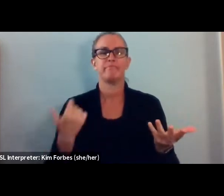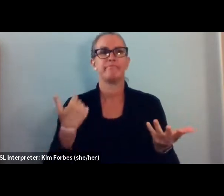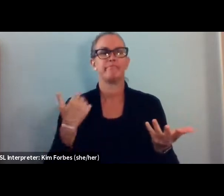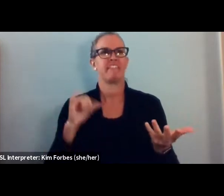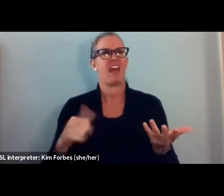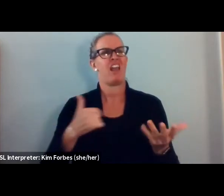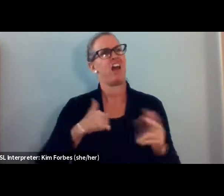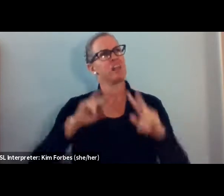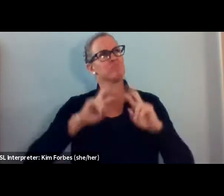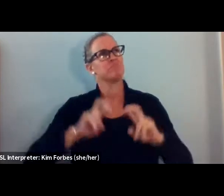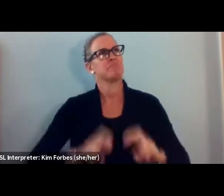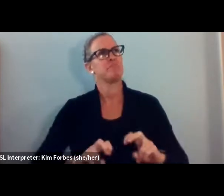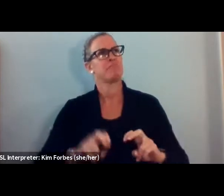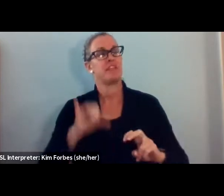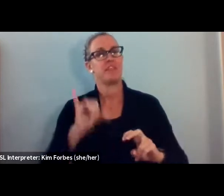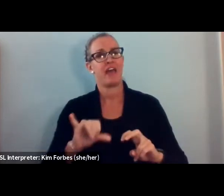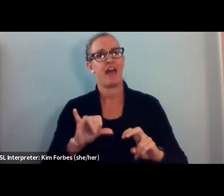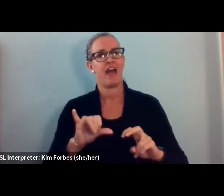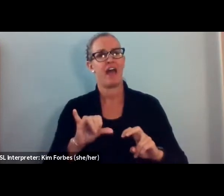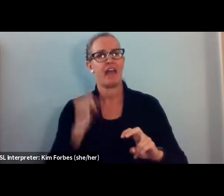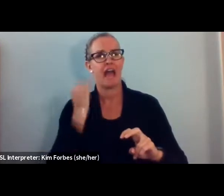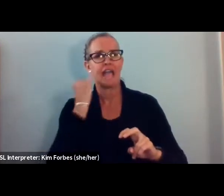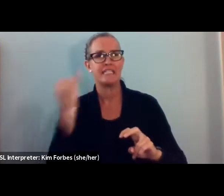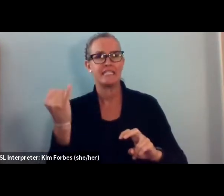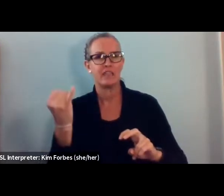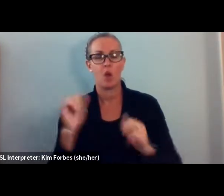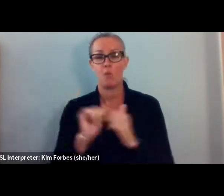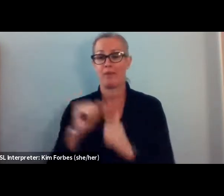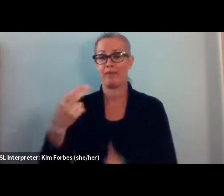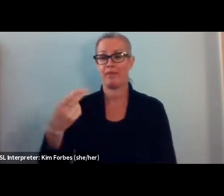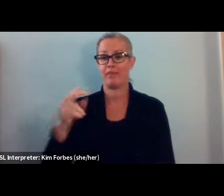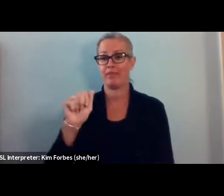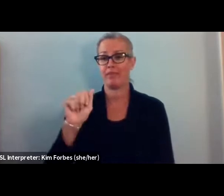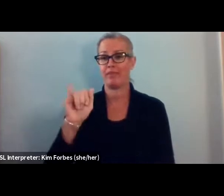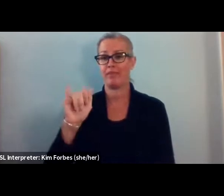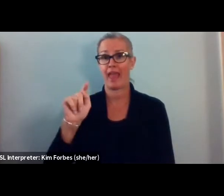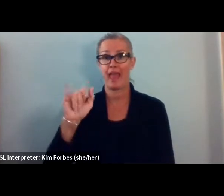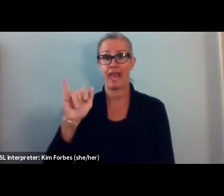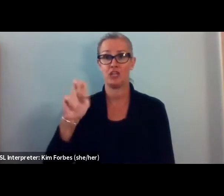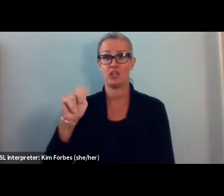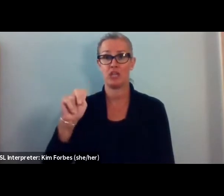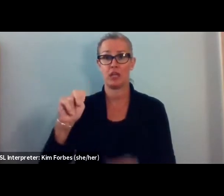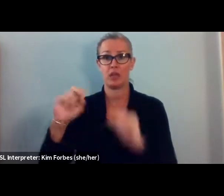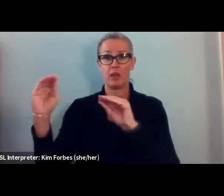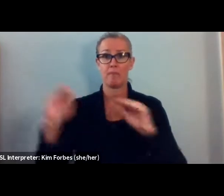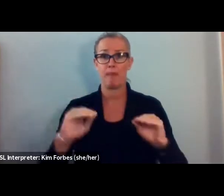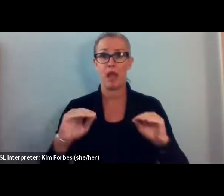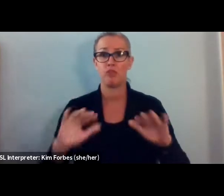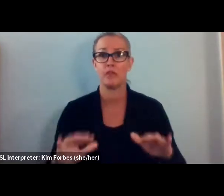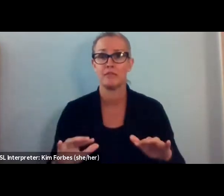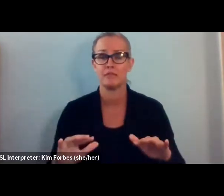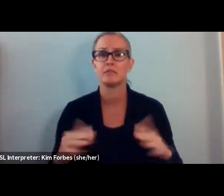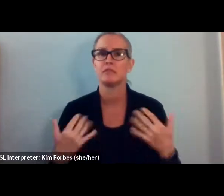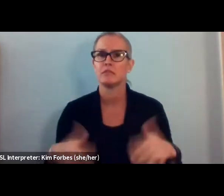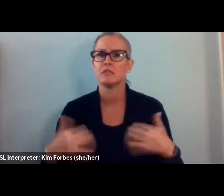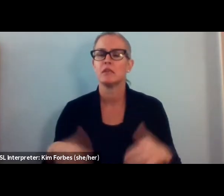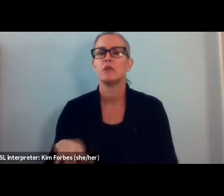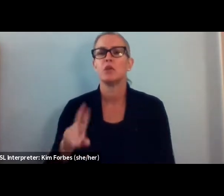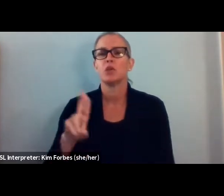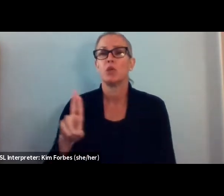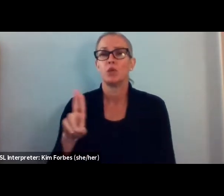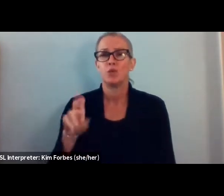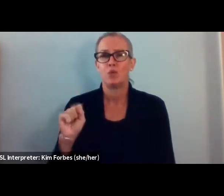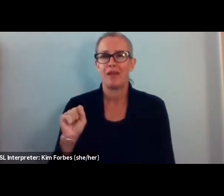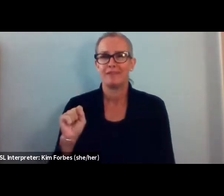the crisis with Haitian migrants, for example. The US barely sees, you know,